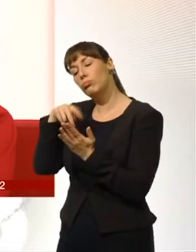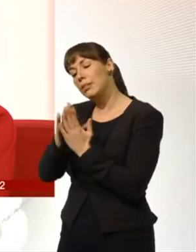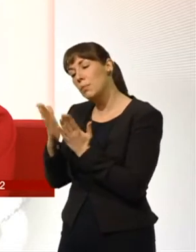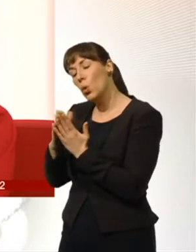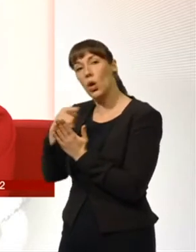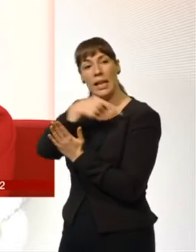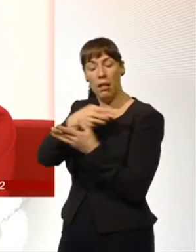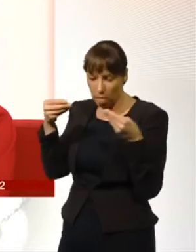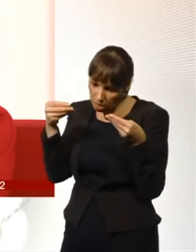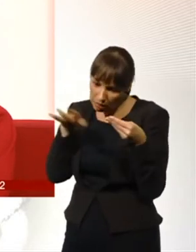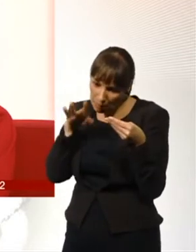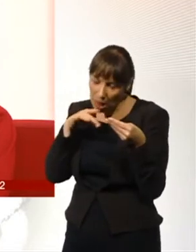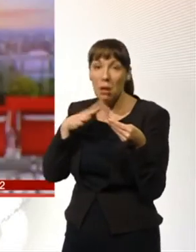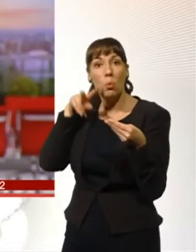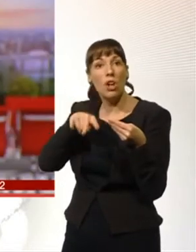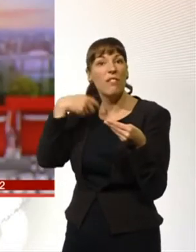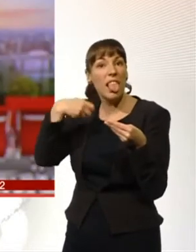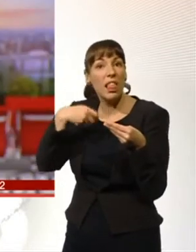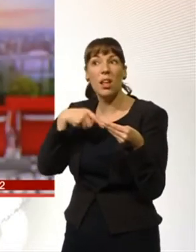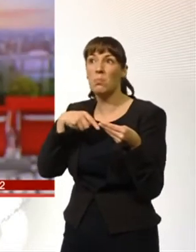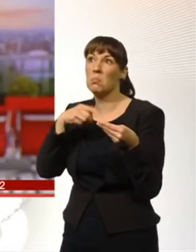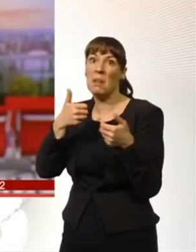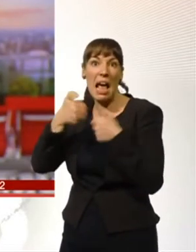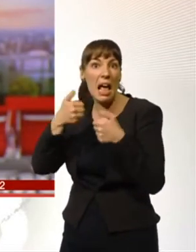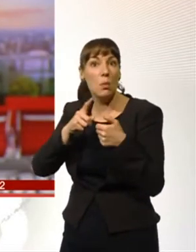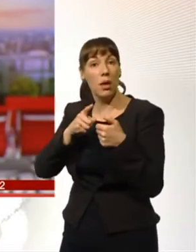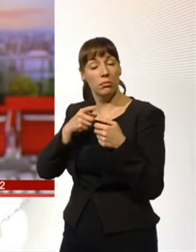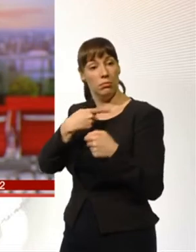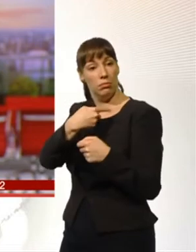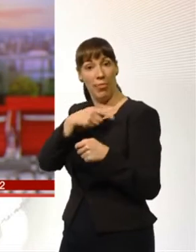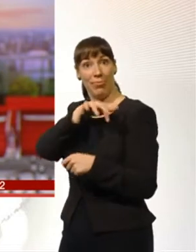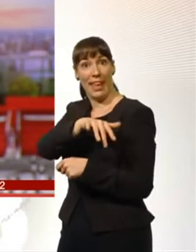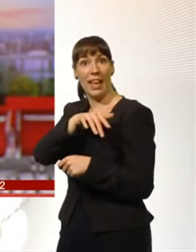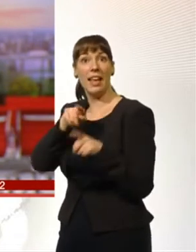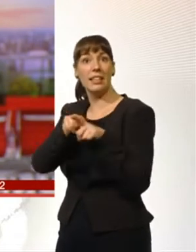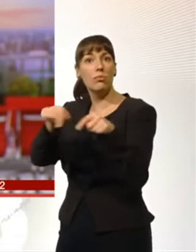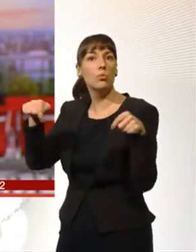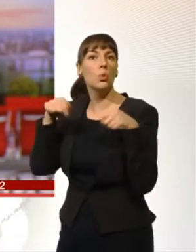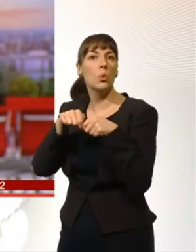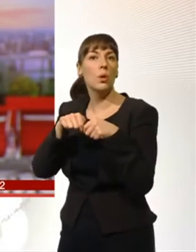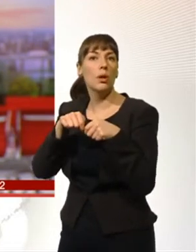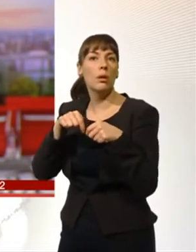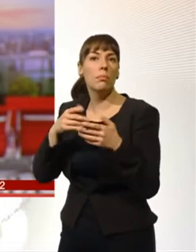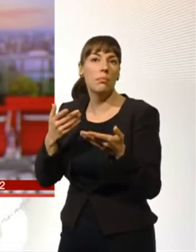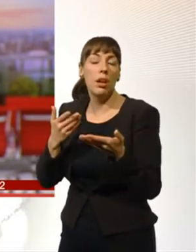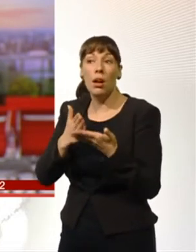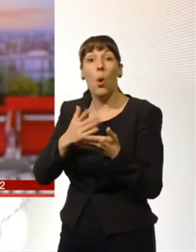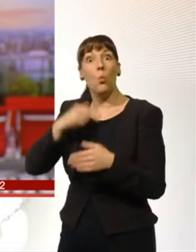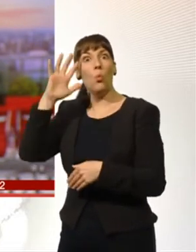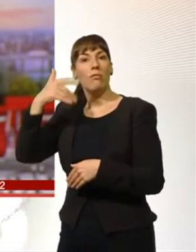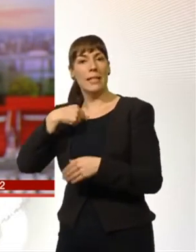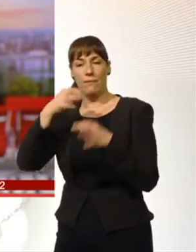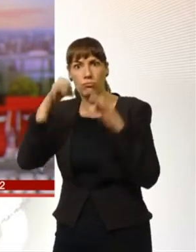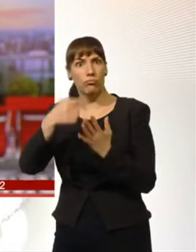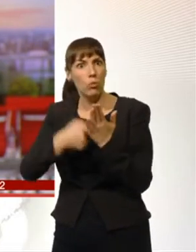film, or he might be playing a game, or he might be looking at YouTube, but we are in the same room, erm, because my biggest fear is limiting it and actually monitoring